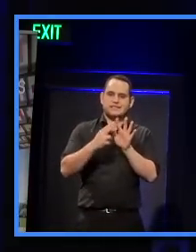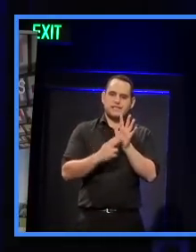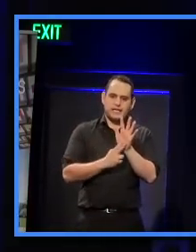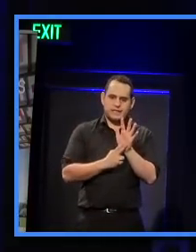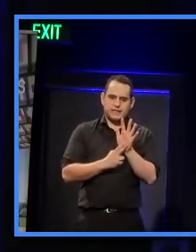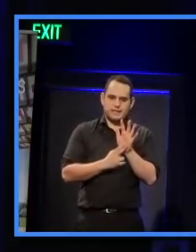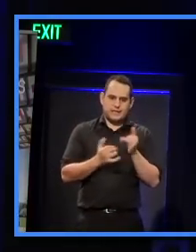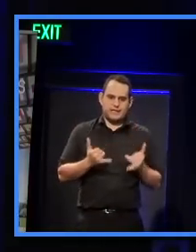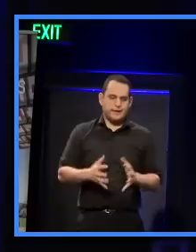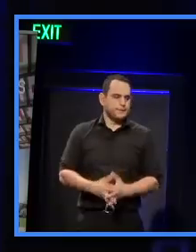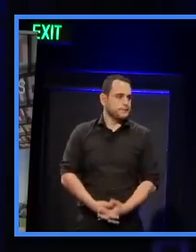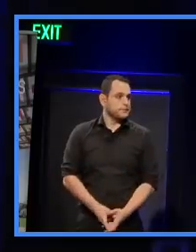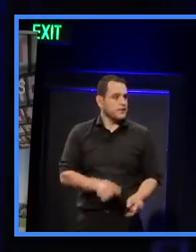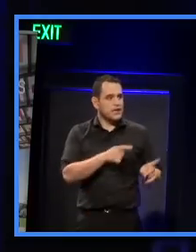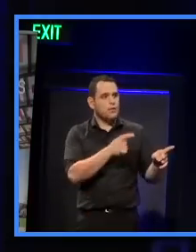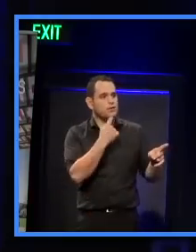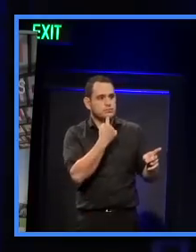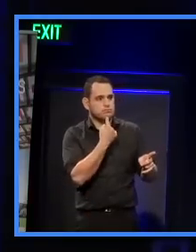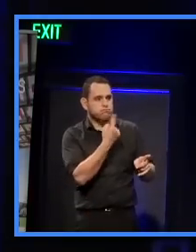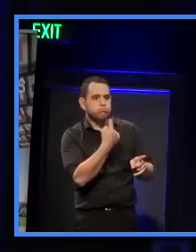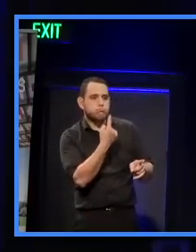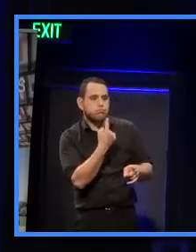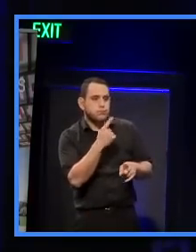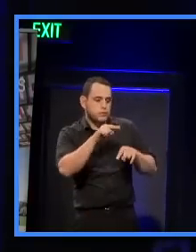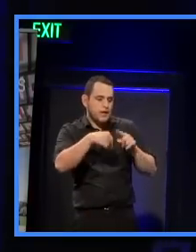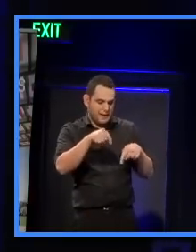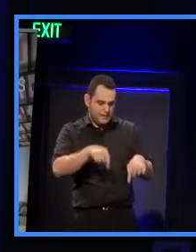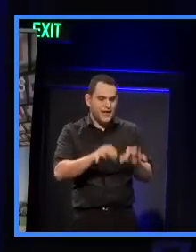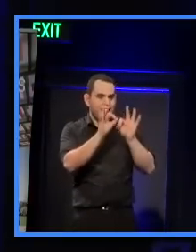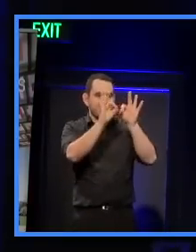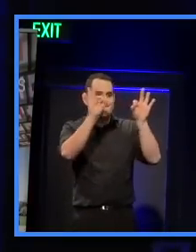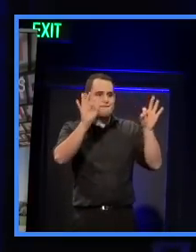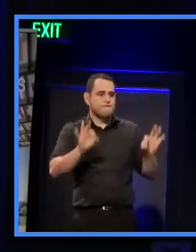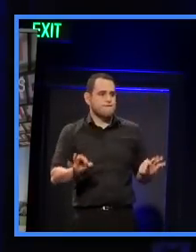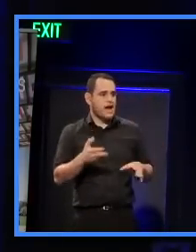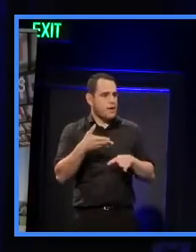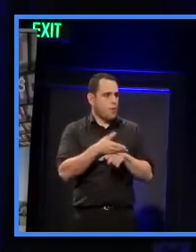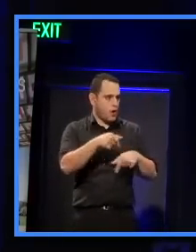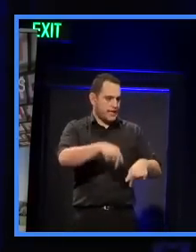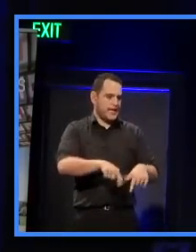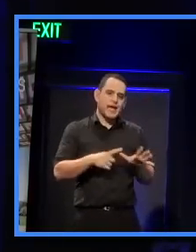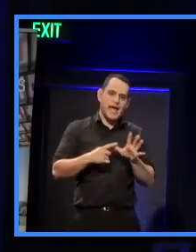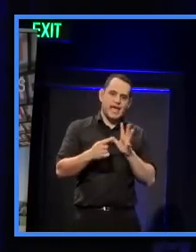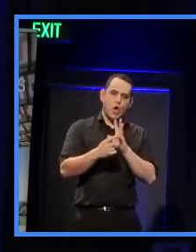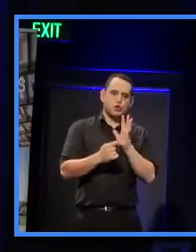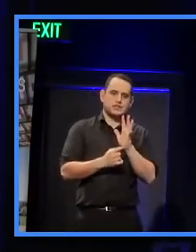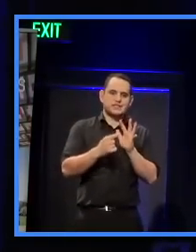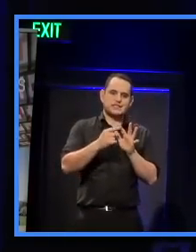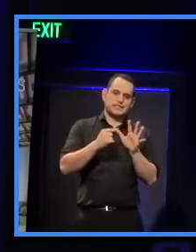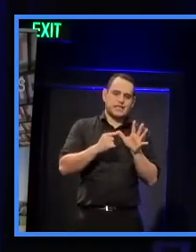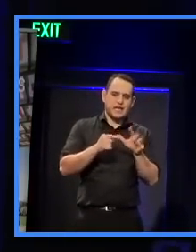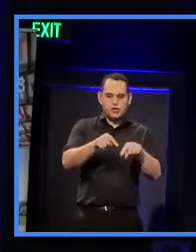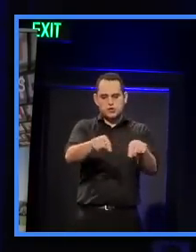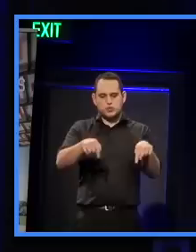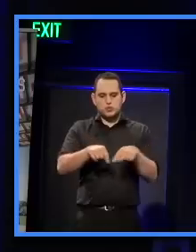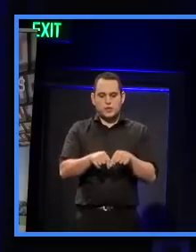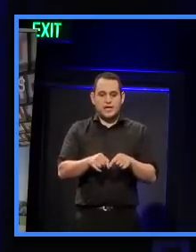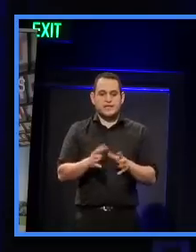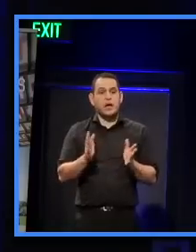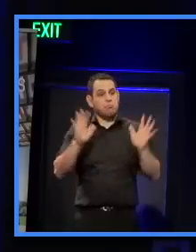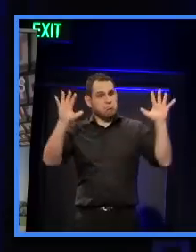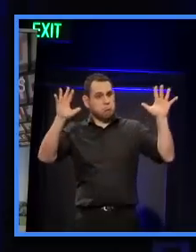Vernon's going to, as I said, outline some key components of the Aotea framework and the consultation thereof. So would you put your hands together for Vernon Tava?